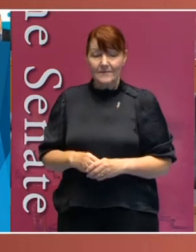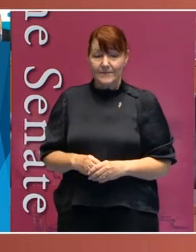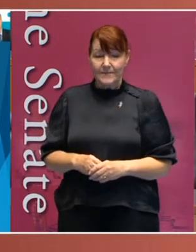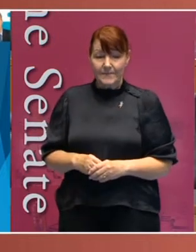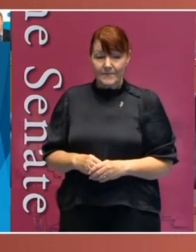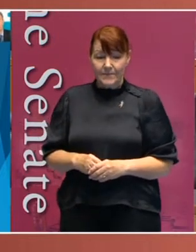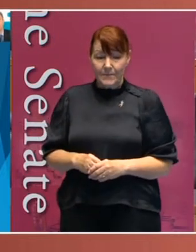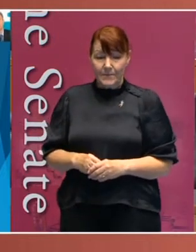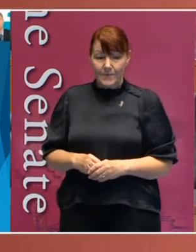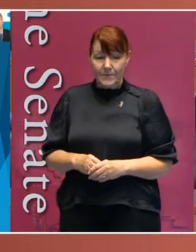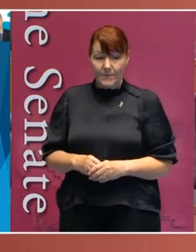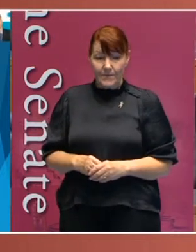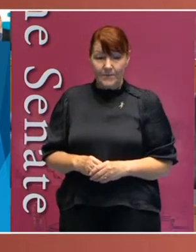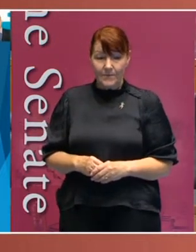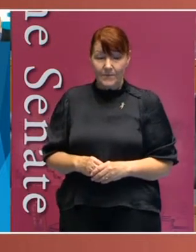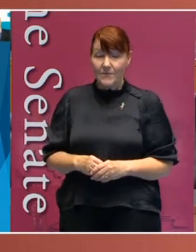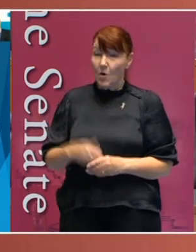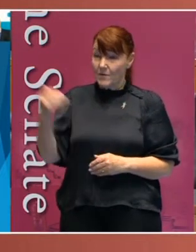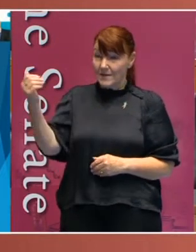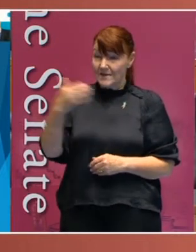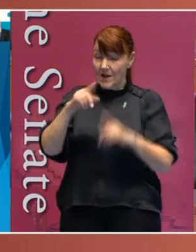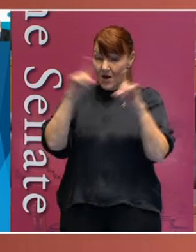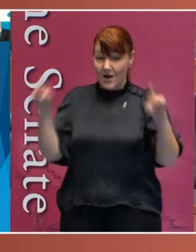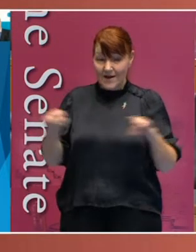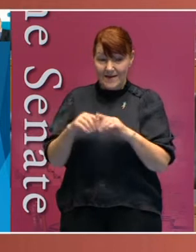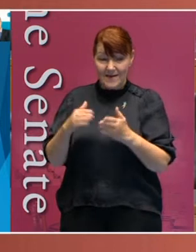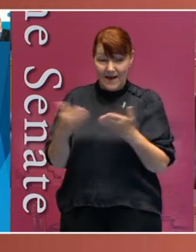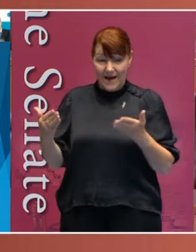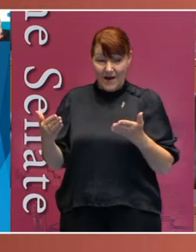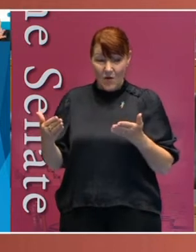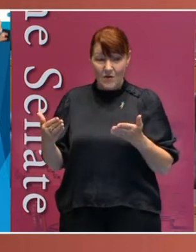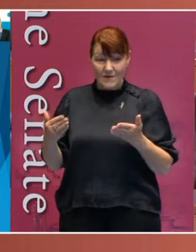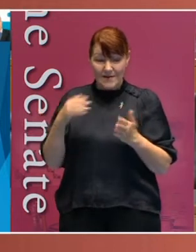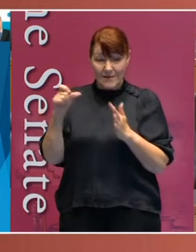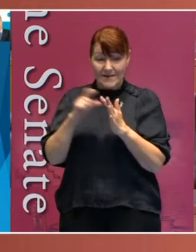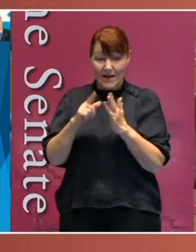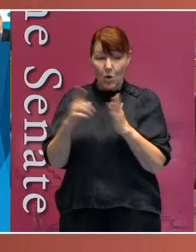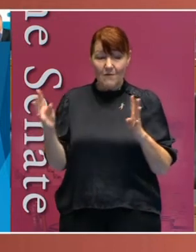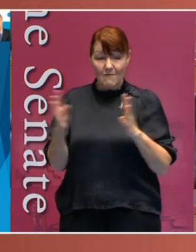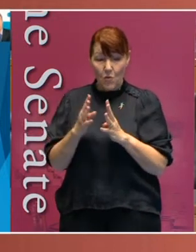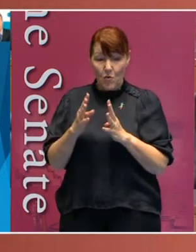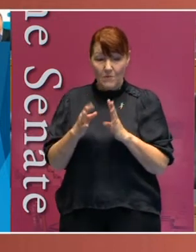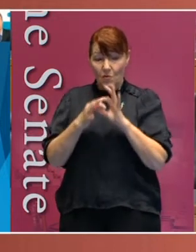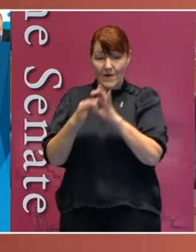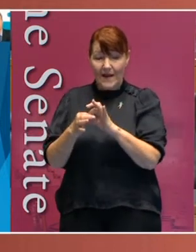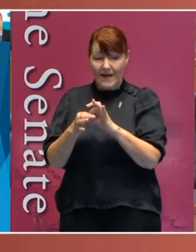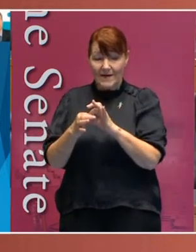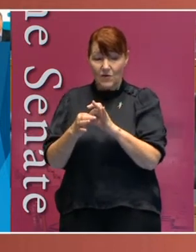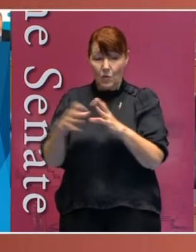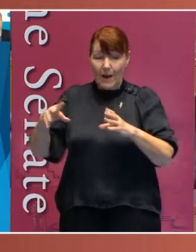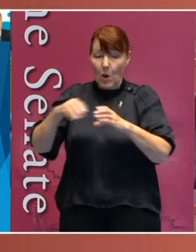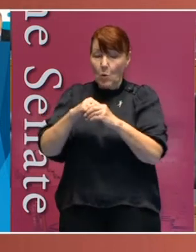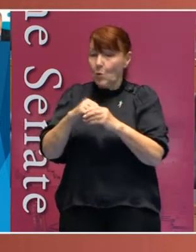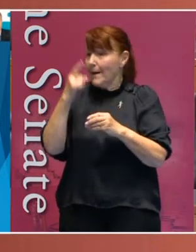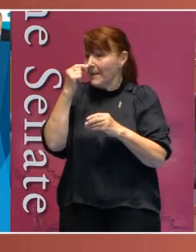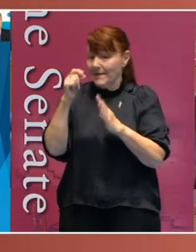The picture I have on the screen in front of you is our CEO Forum relating to the Includability Project,